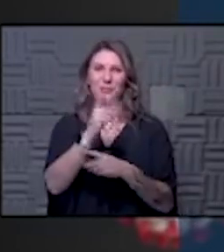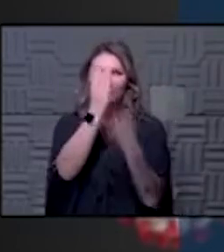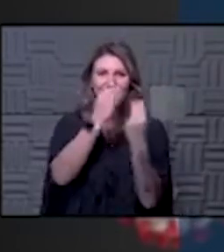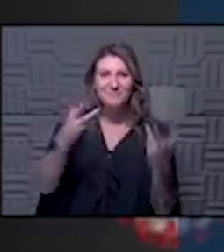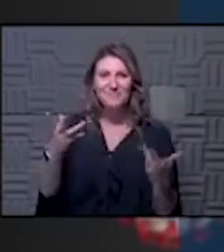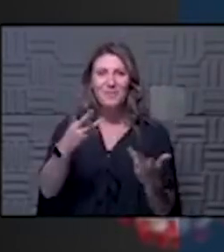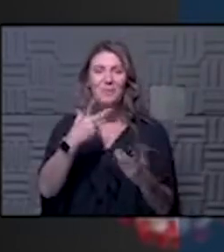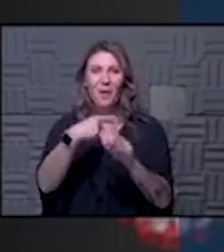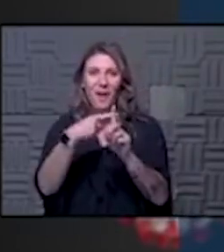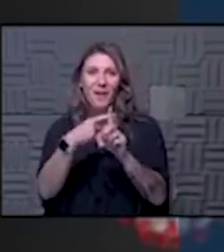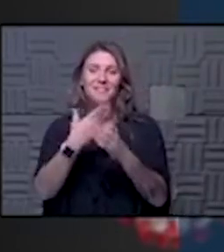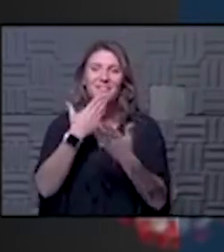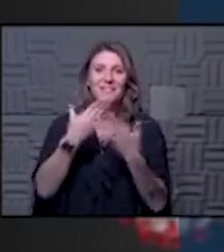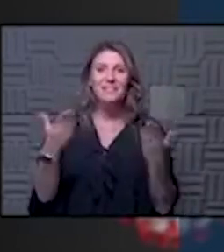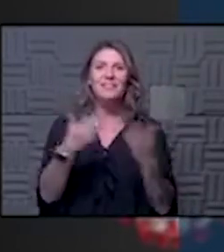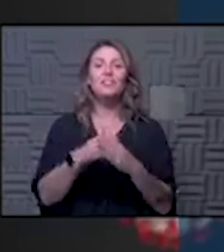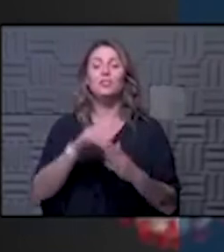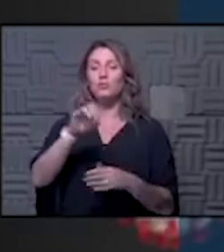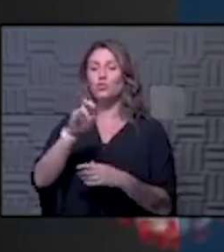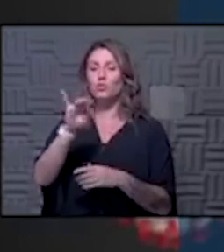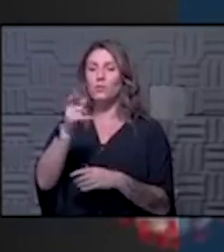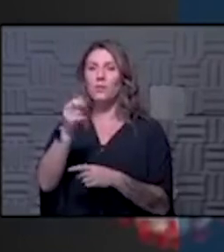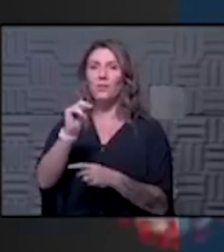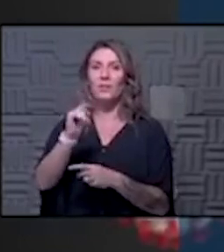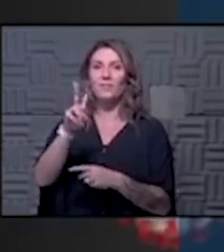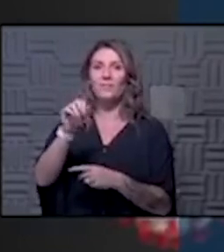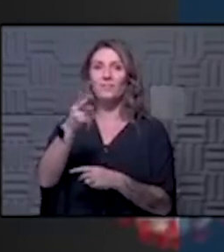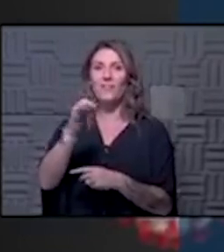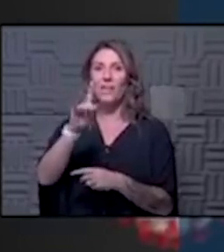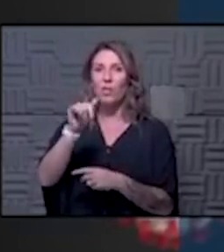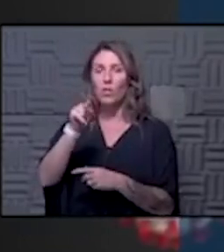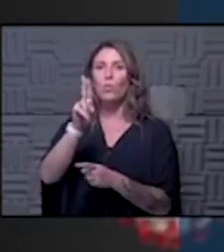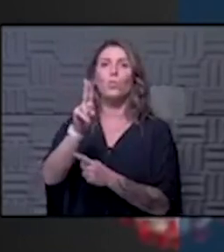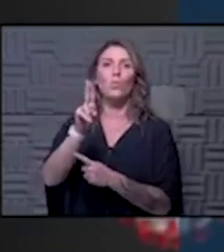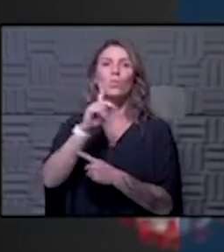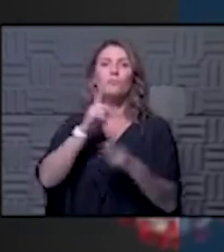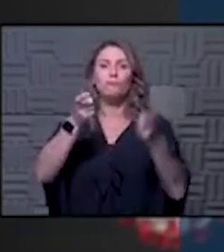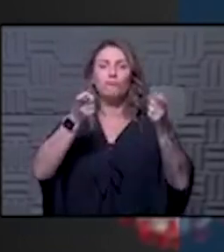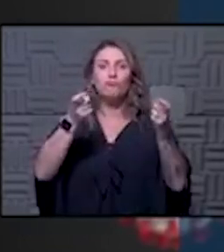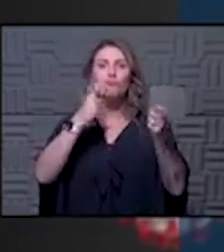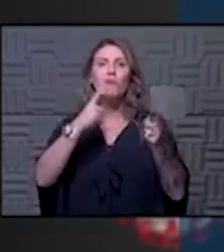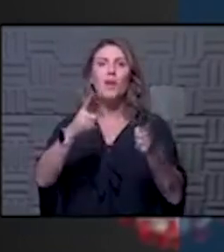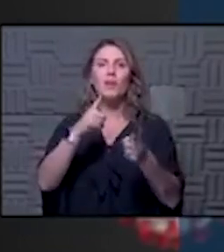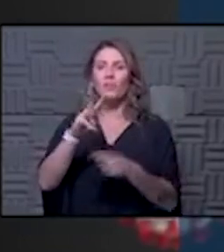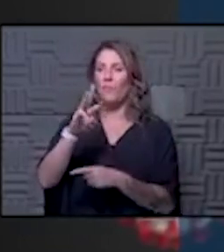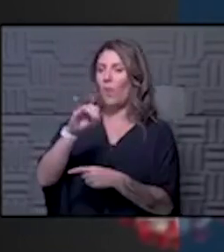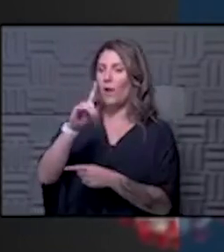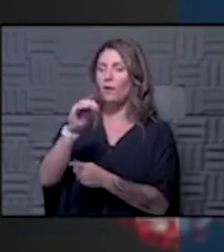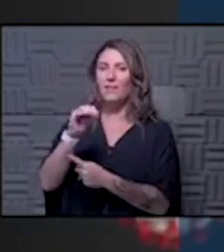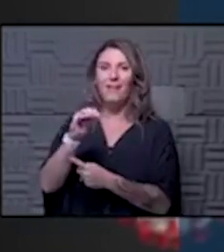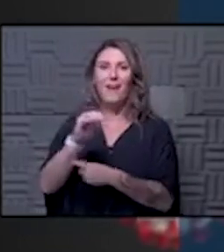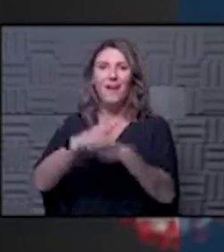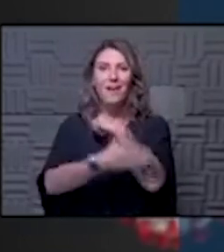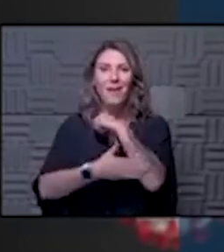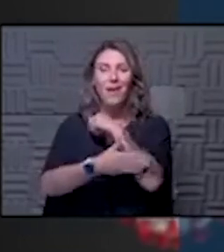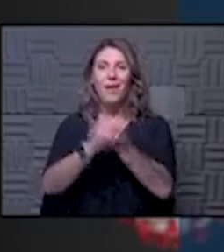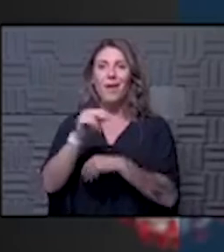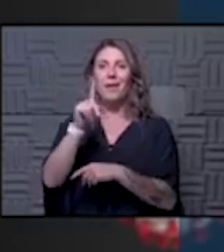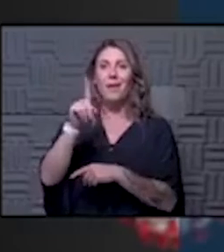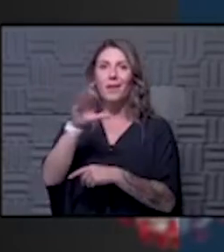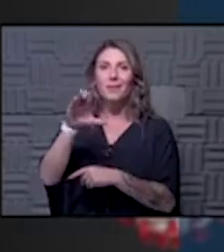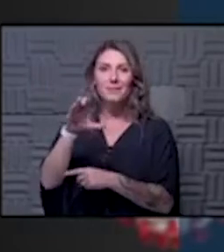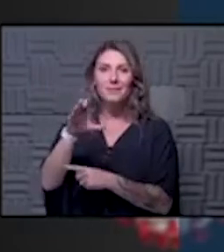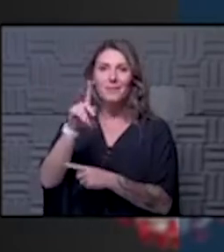hey tomorrow julian vanloo i'm not sure if said that right the the director of unified government of wyandotte county and kck public health is back